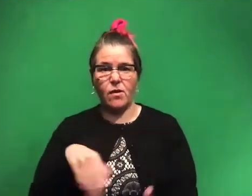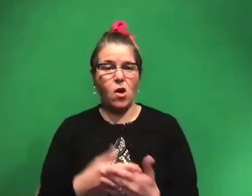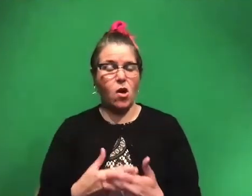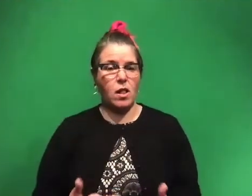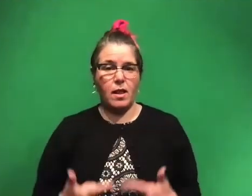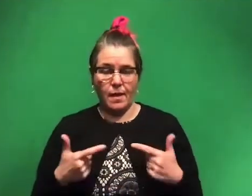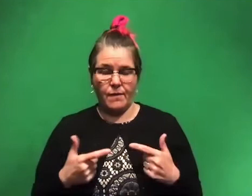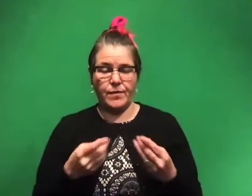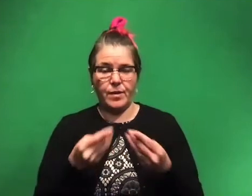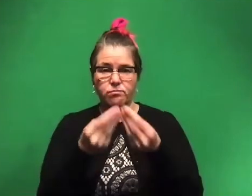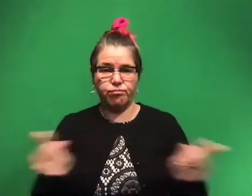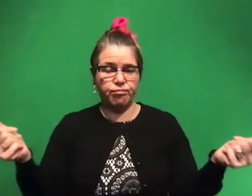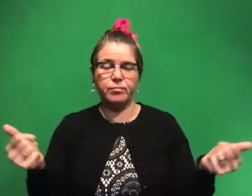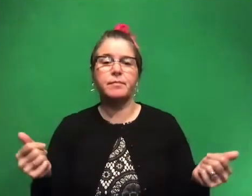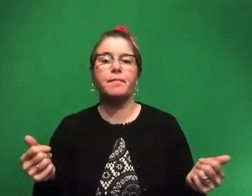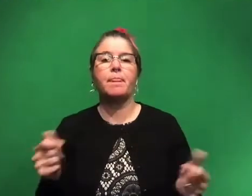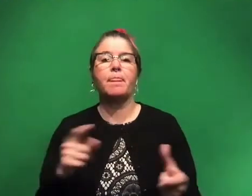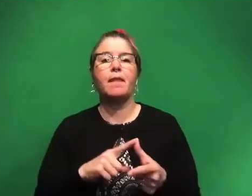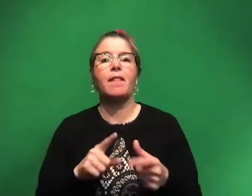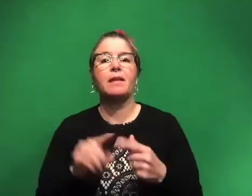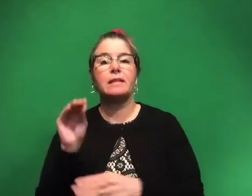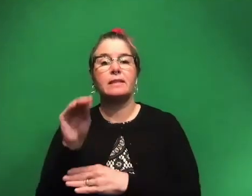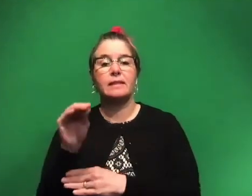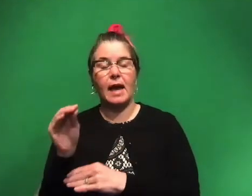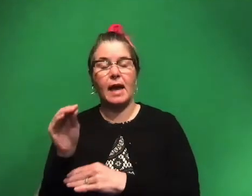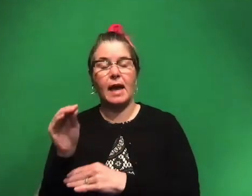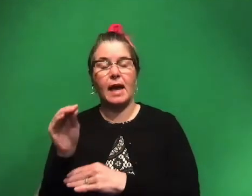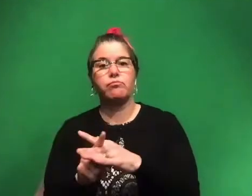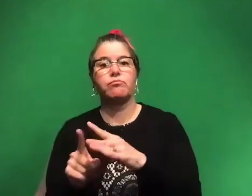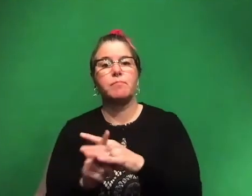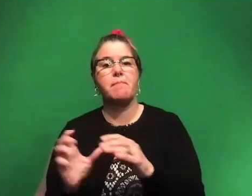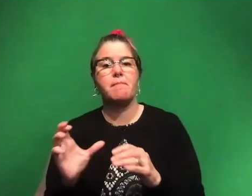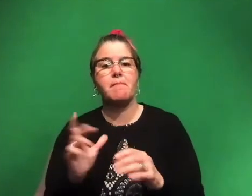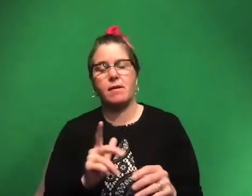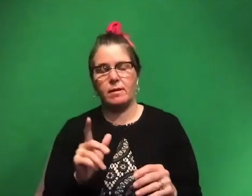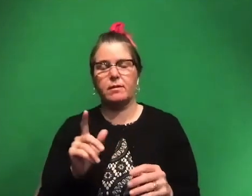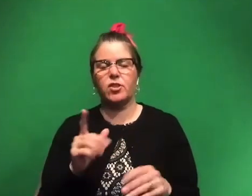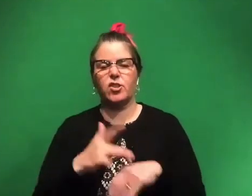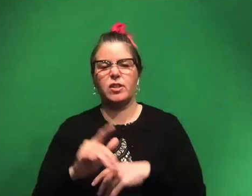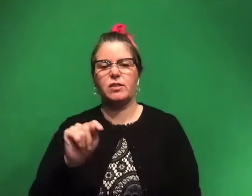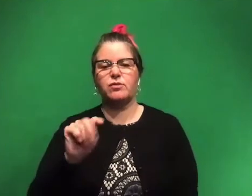going extinct. And then the rise of dinosaurs started happening during the very early Triassic period.